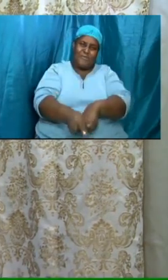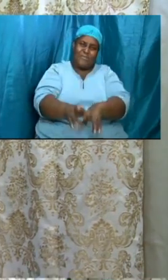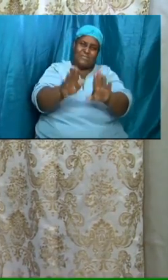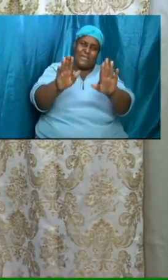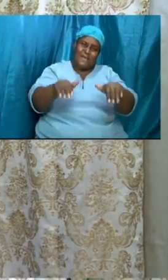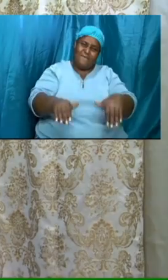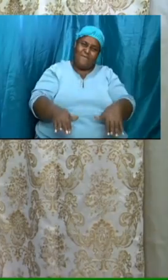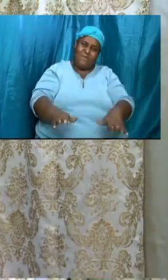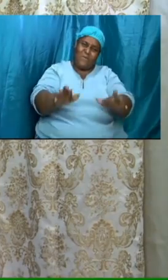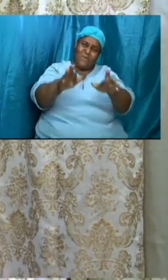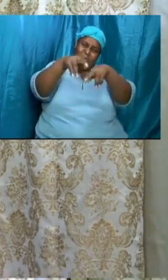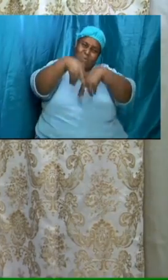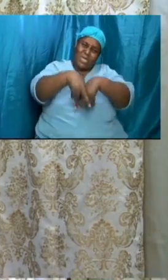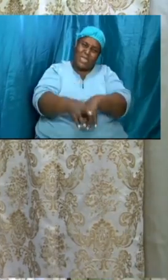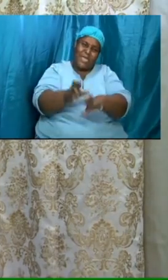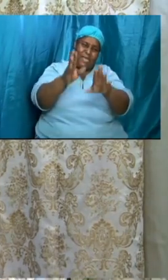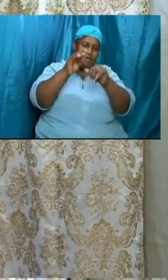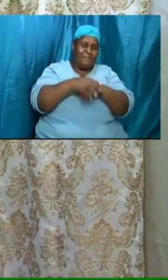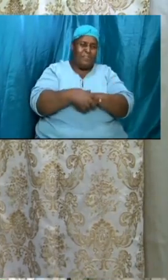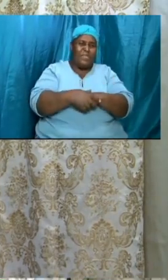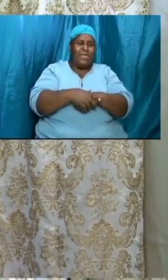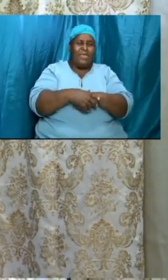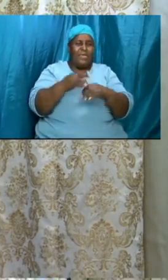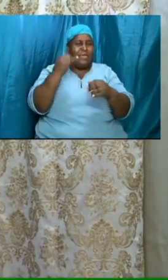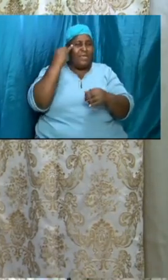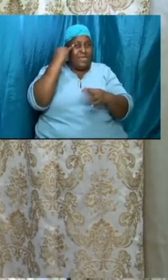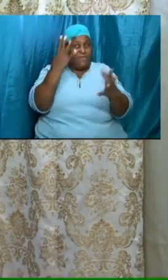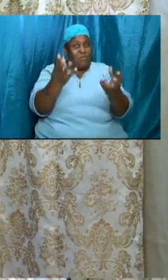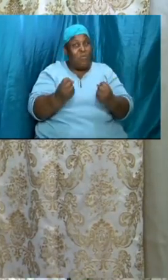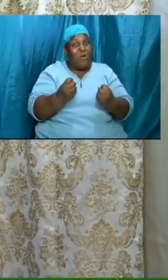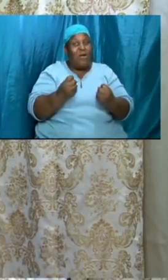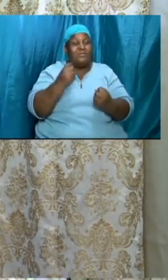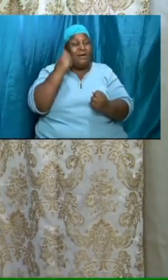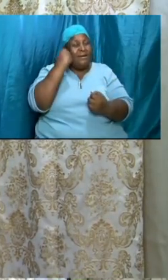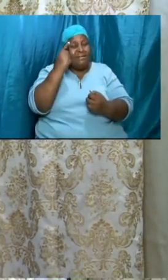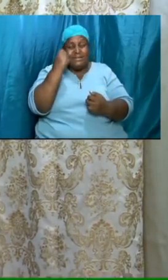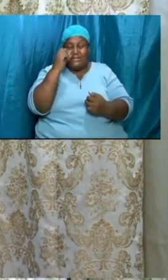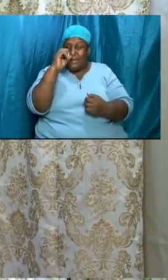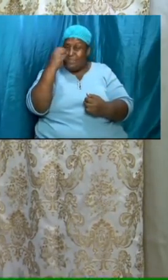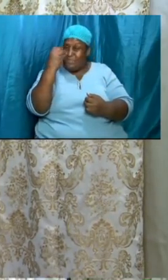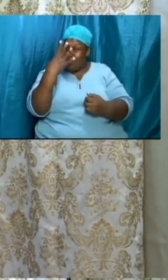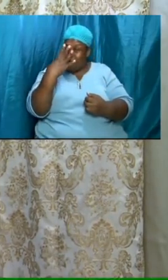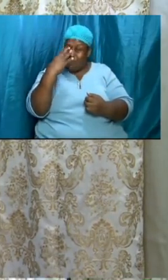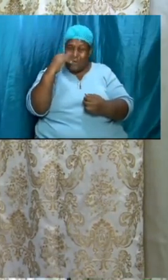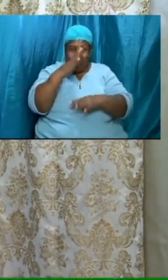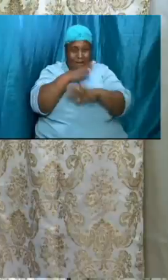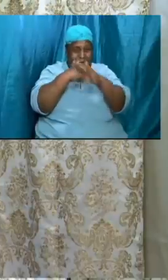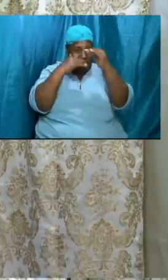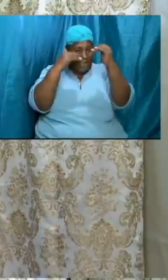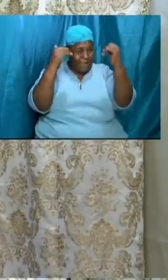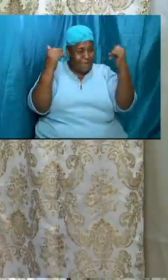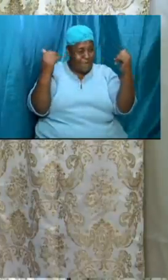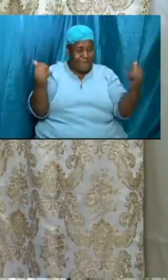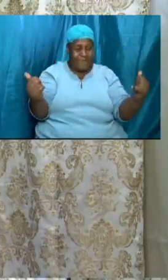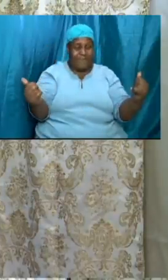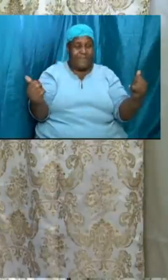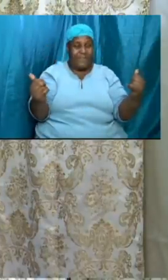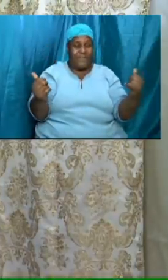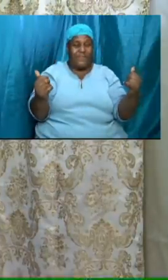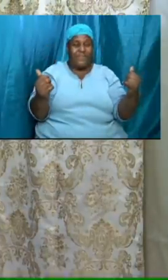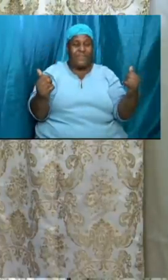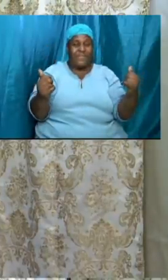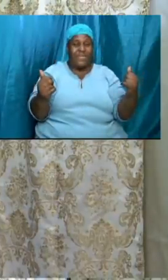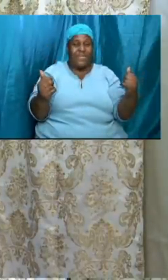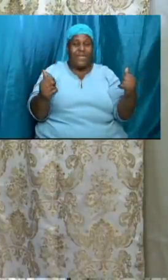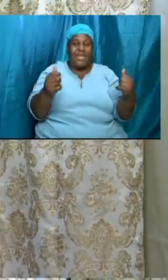understand the beauty of heaven heaven the bible did not go into the descriptions except for when it tells us of